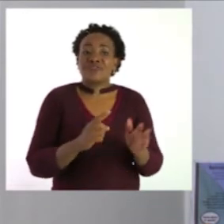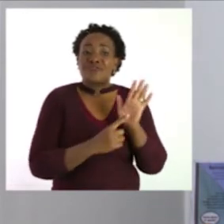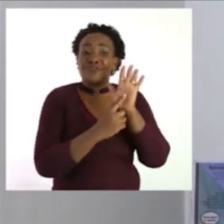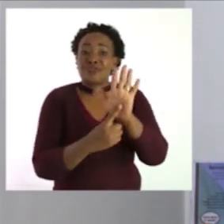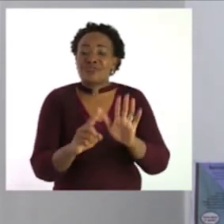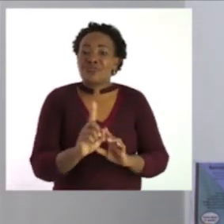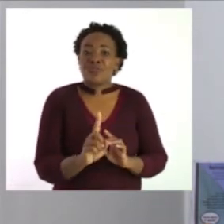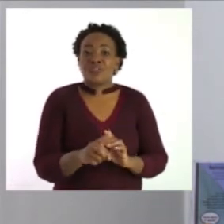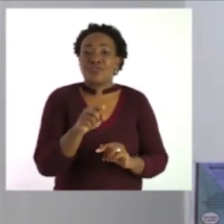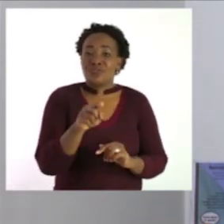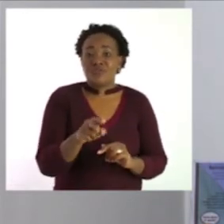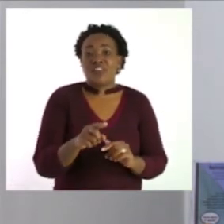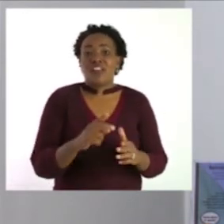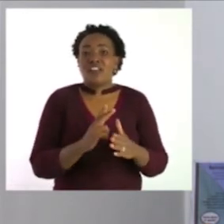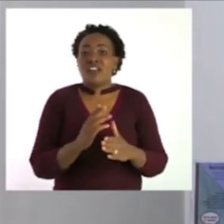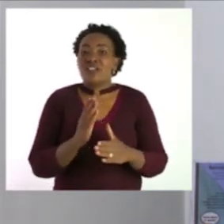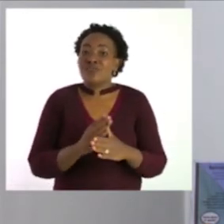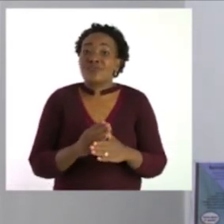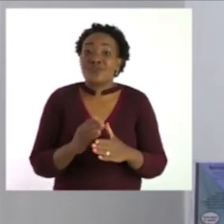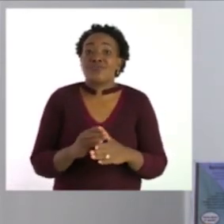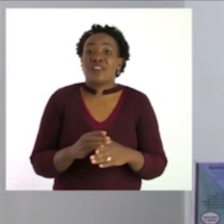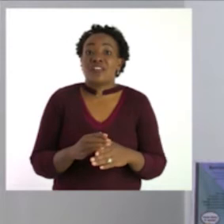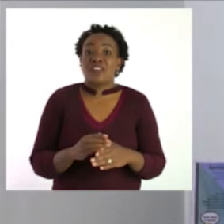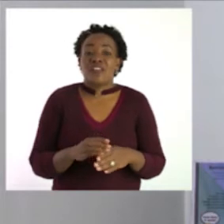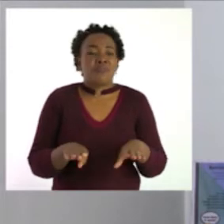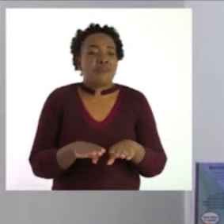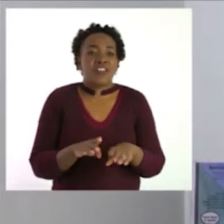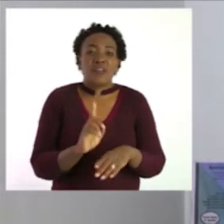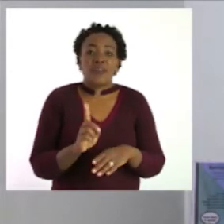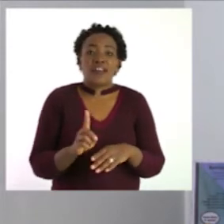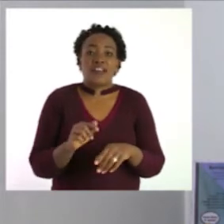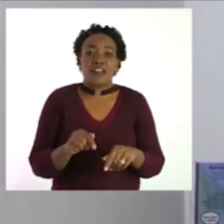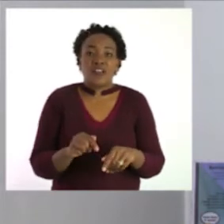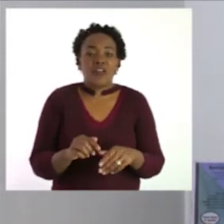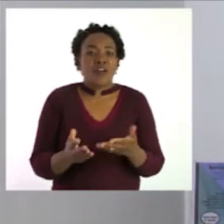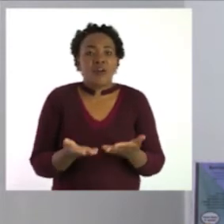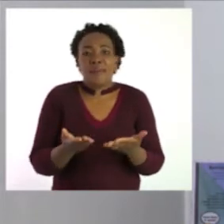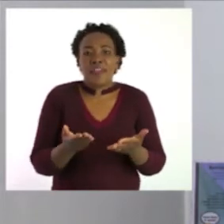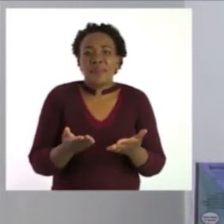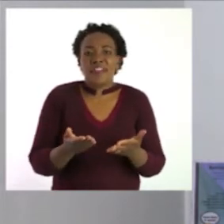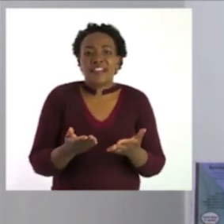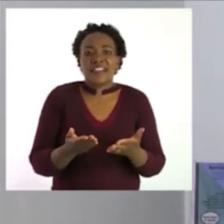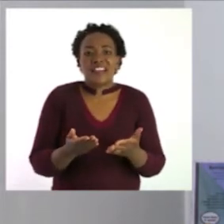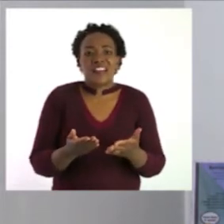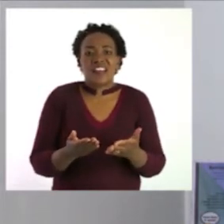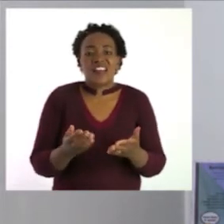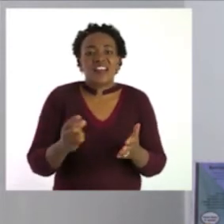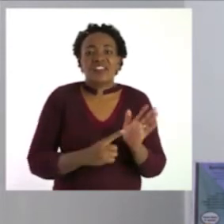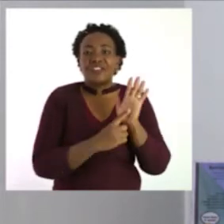it's a doing word or we can call it an action